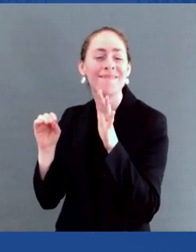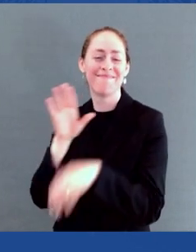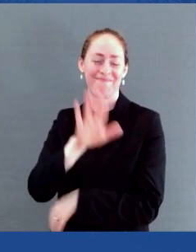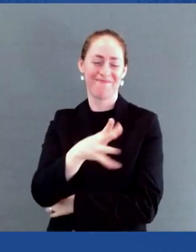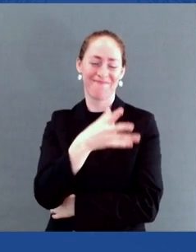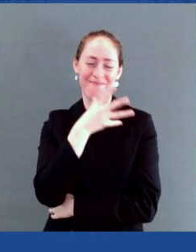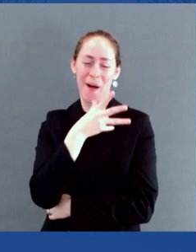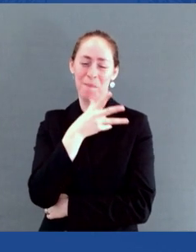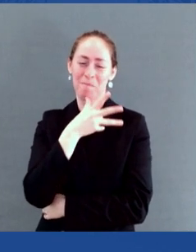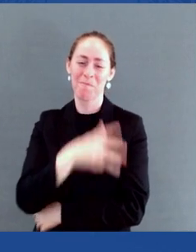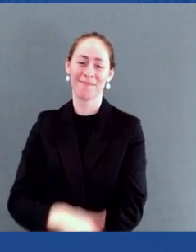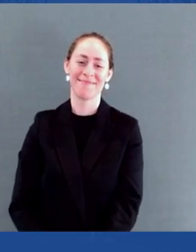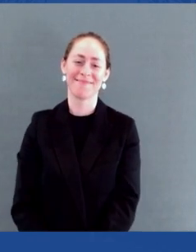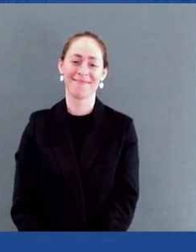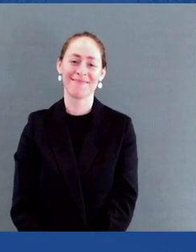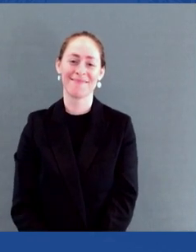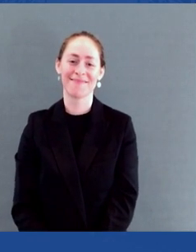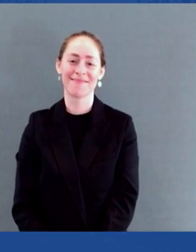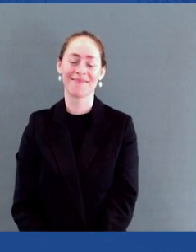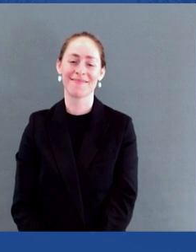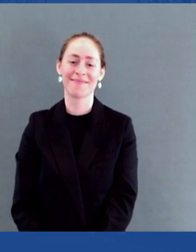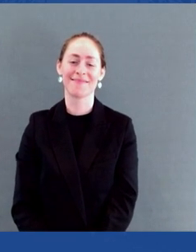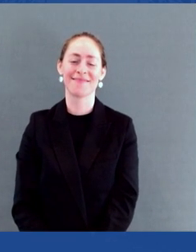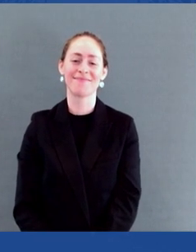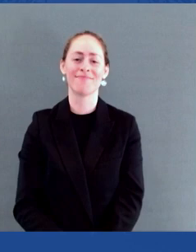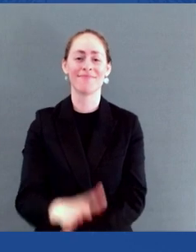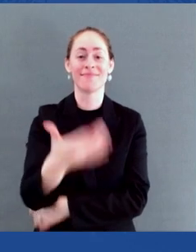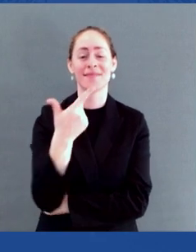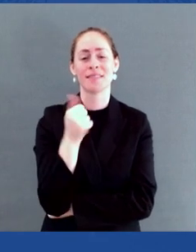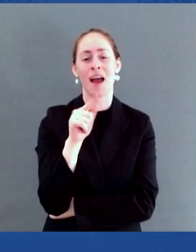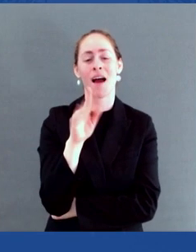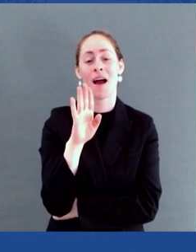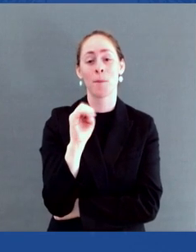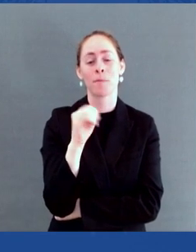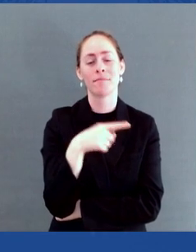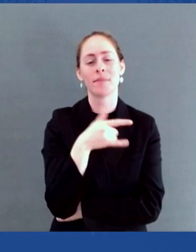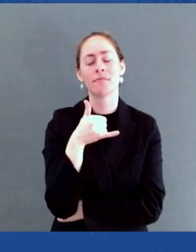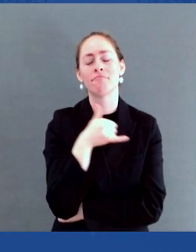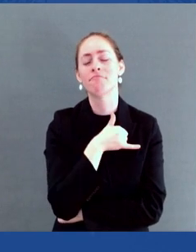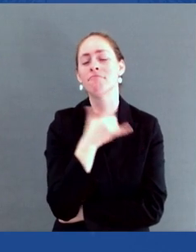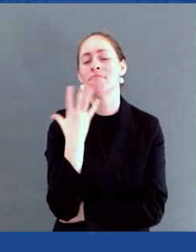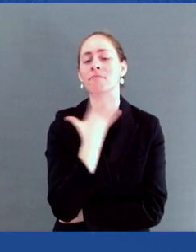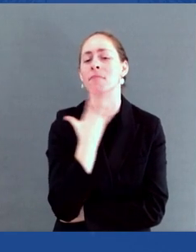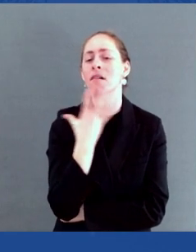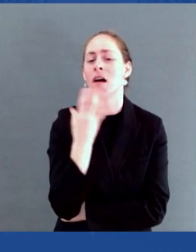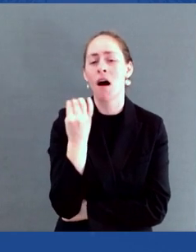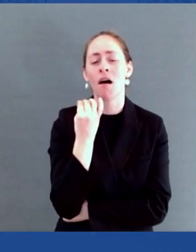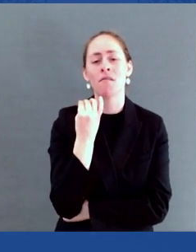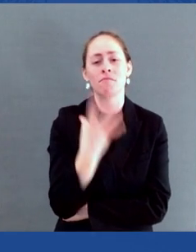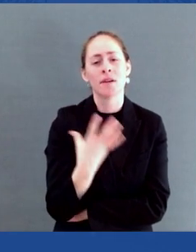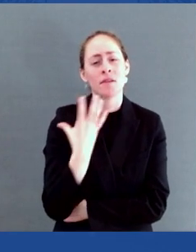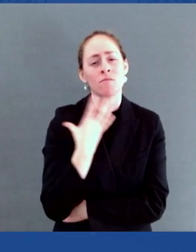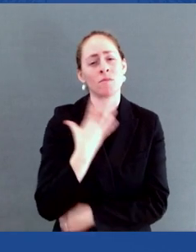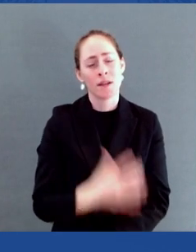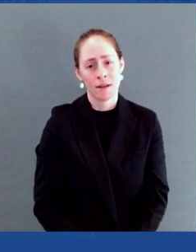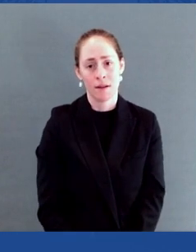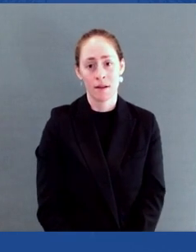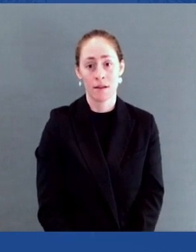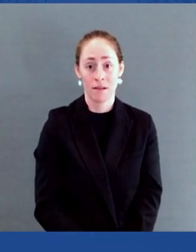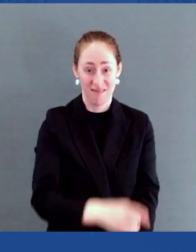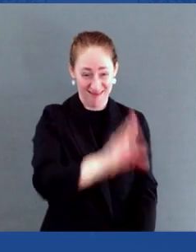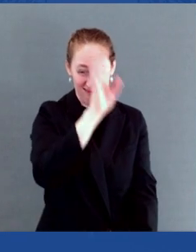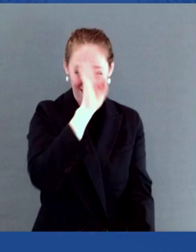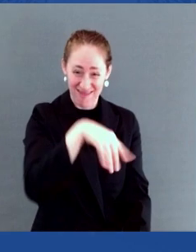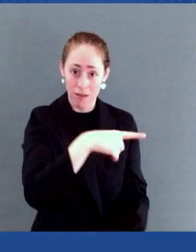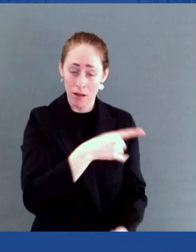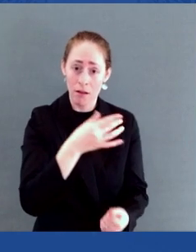you're going to hear about for a long time, and Gabe is saving lives. And that's why he is here, to get to introduce the president of the United